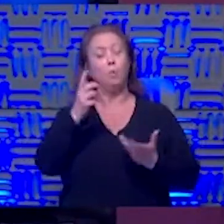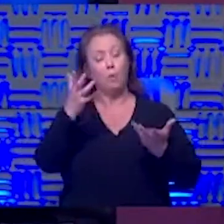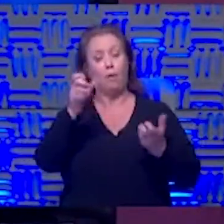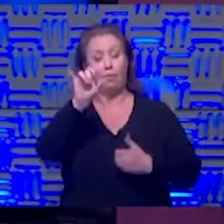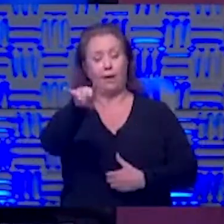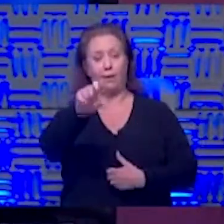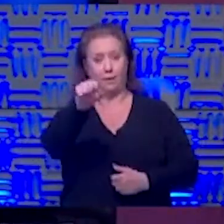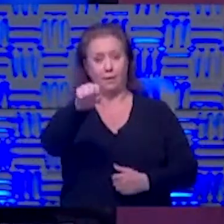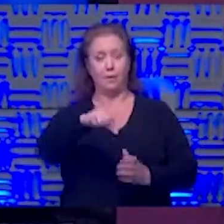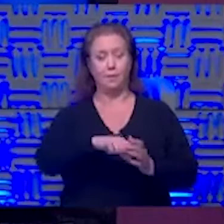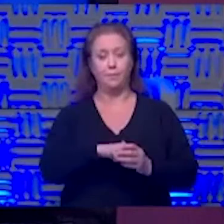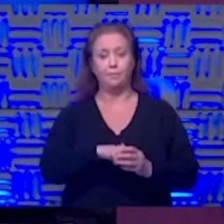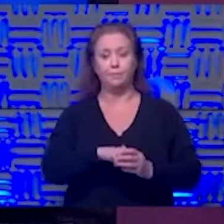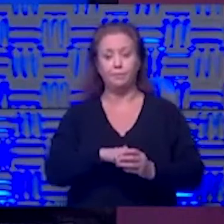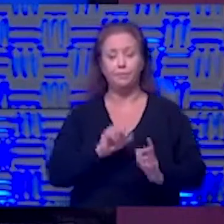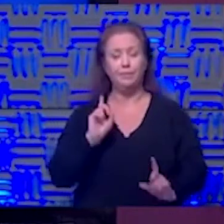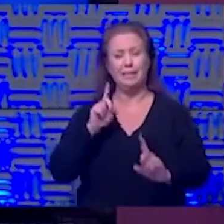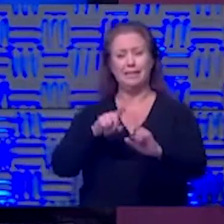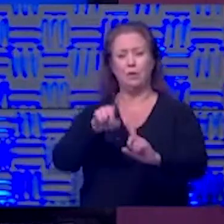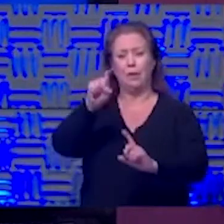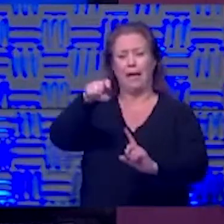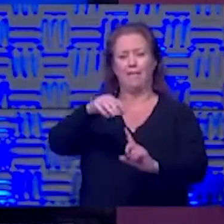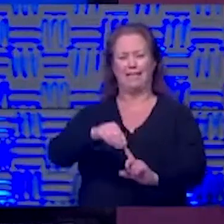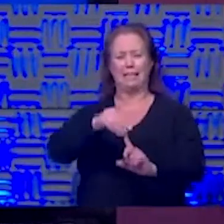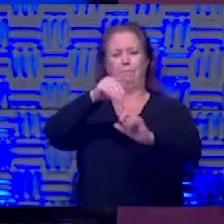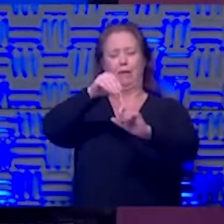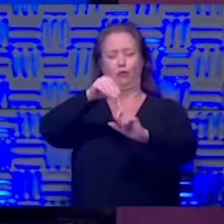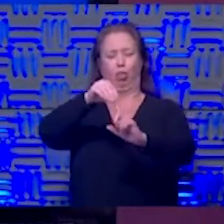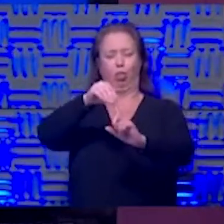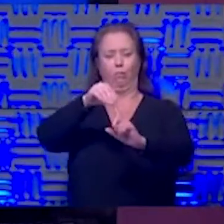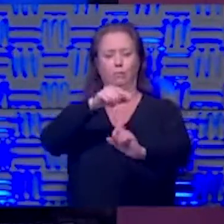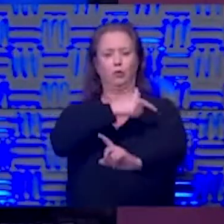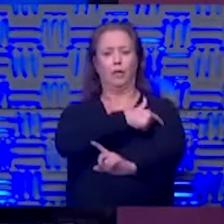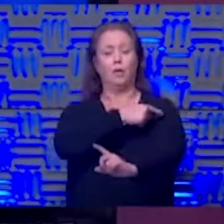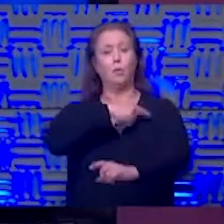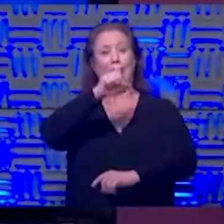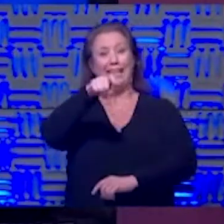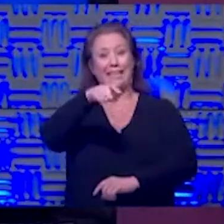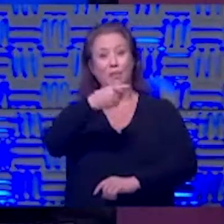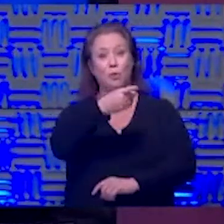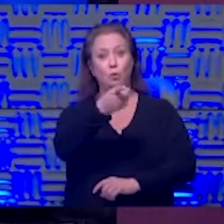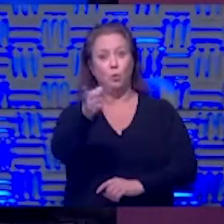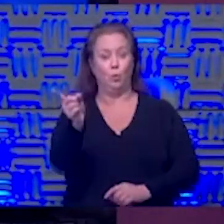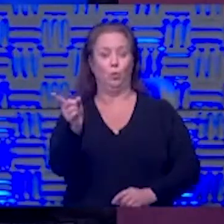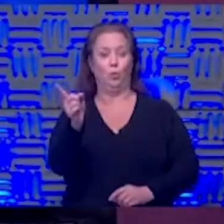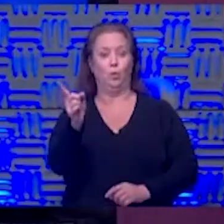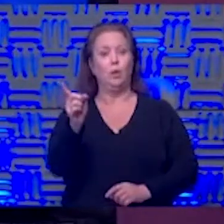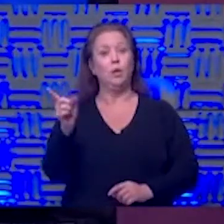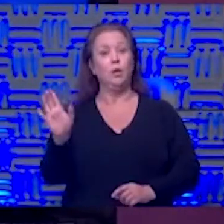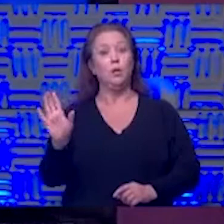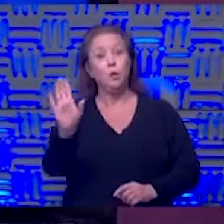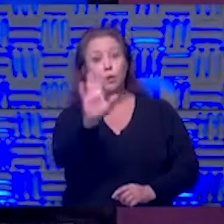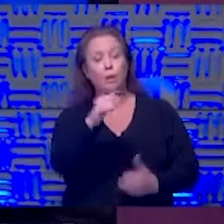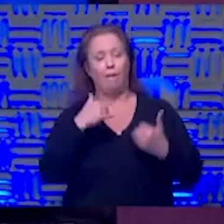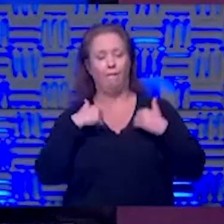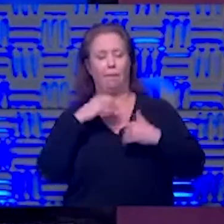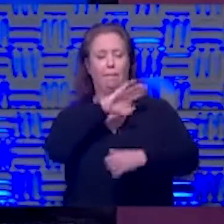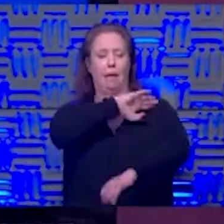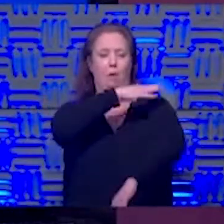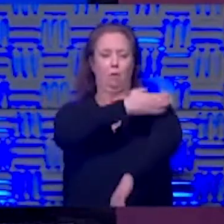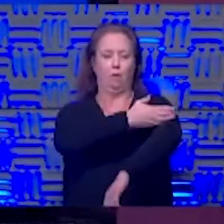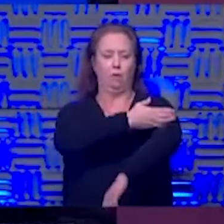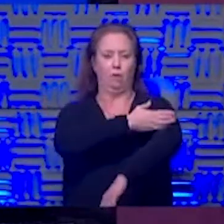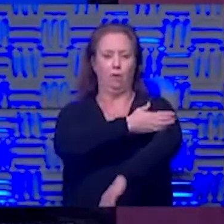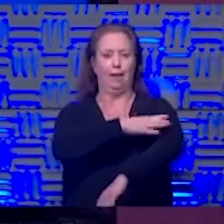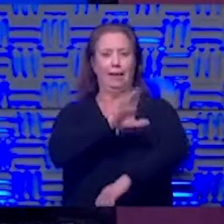but until we have that special stuff we need you and you hold the power and